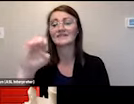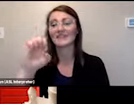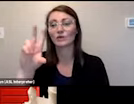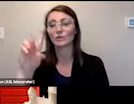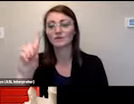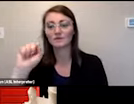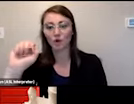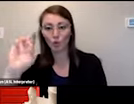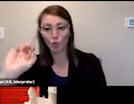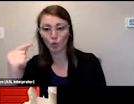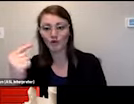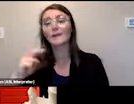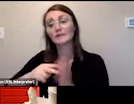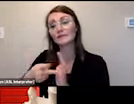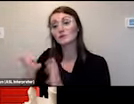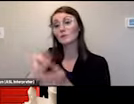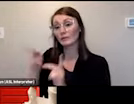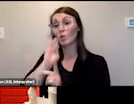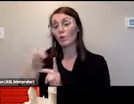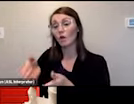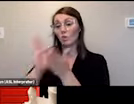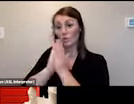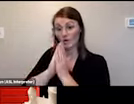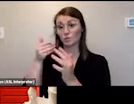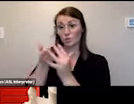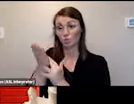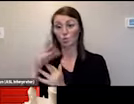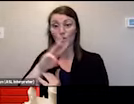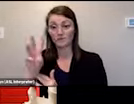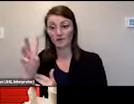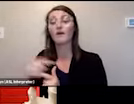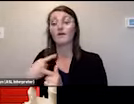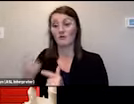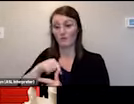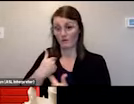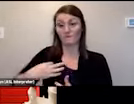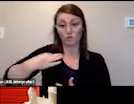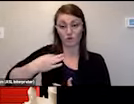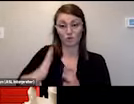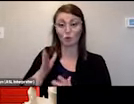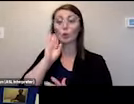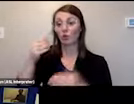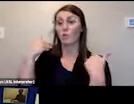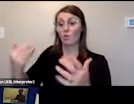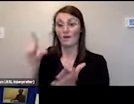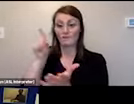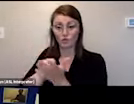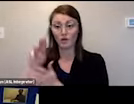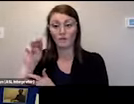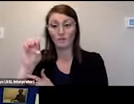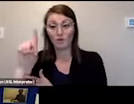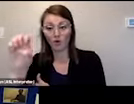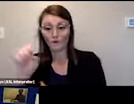models and then we coordinate volunteers to print and mail the models okay so we started in